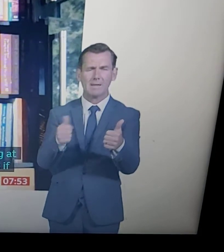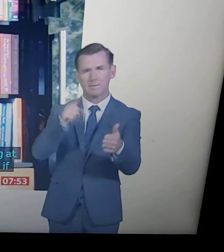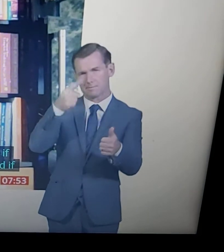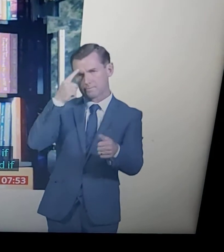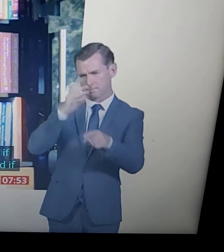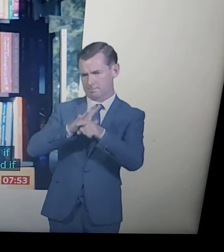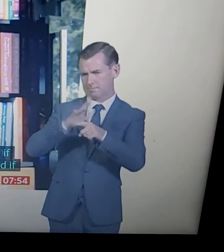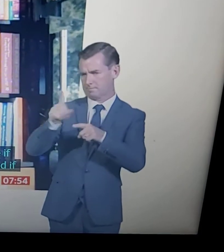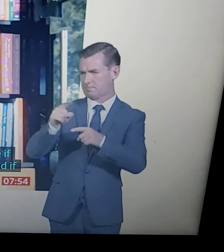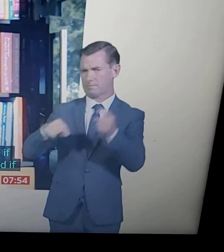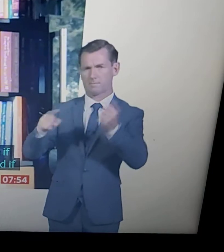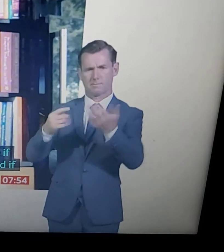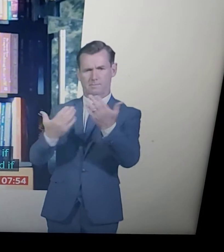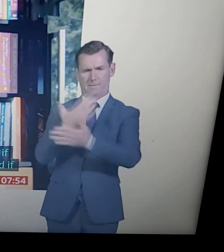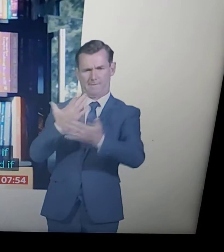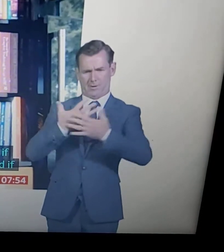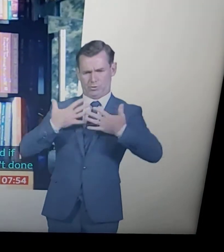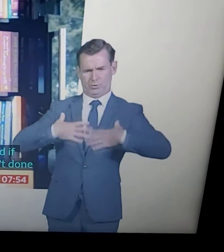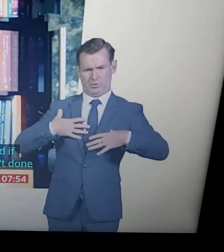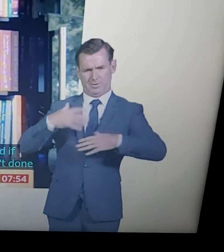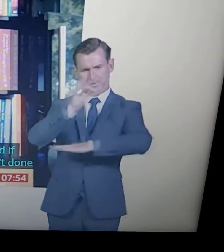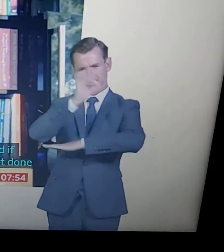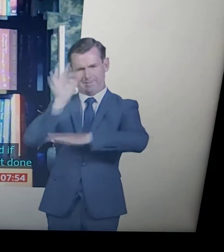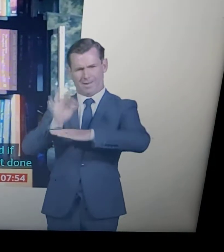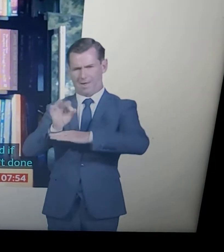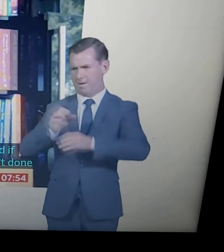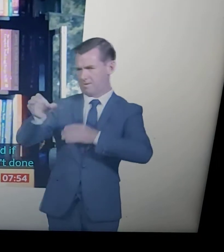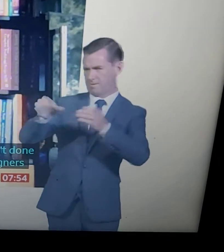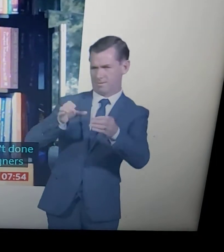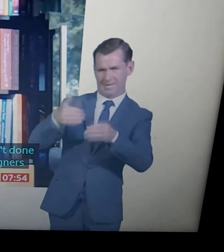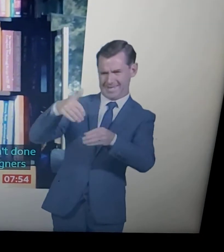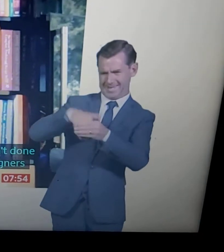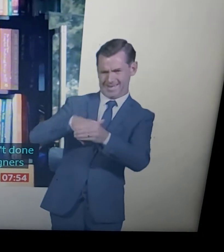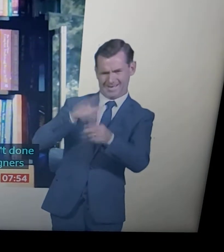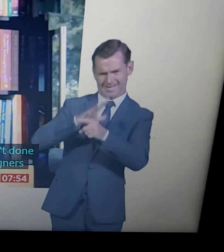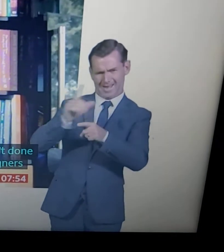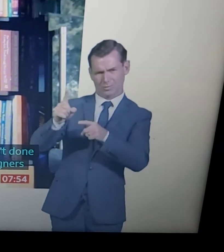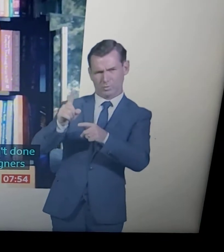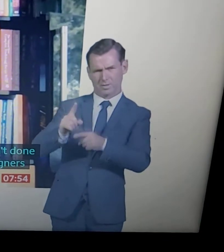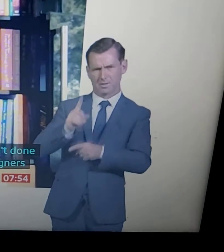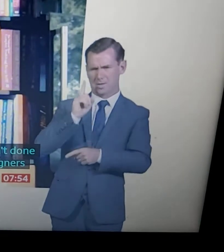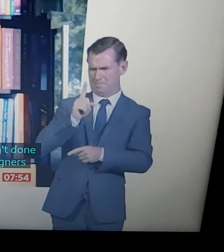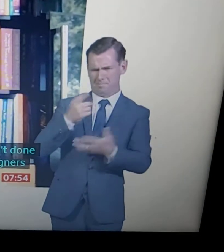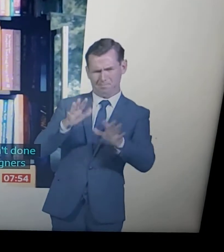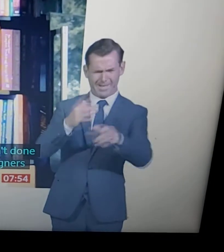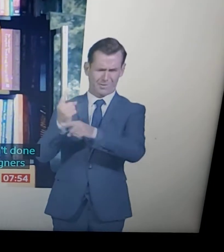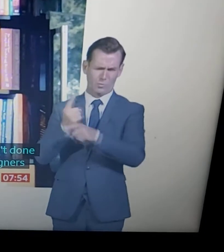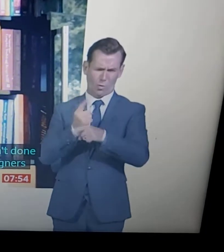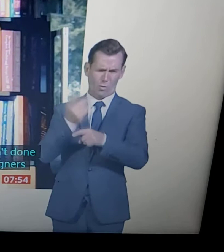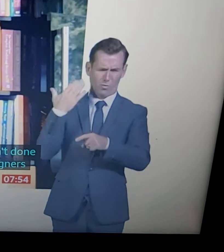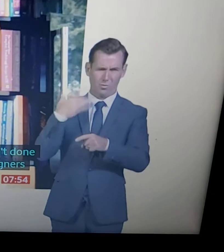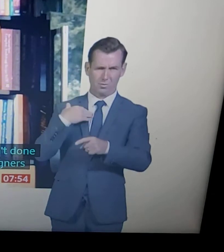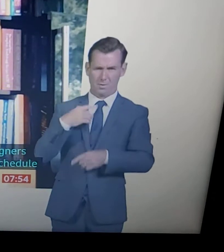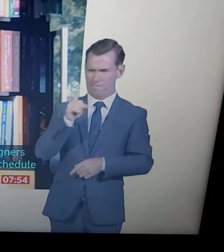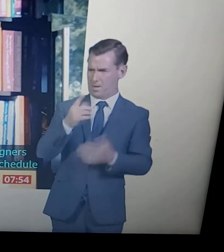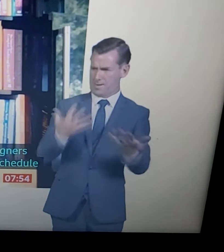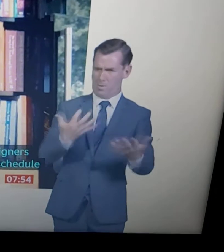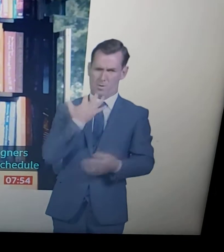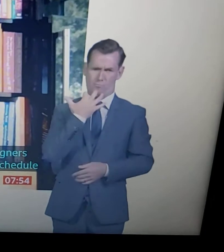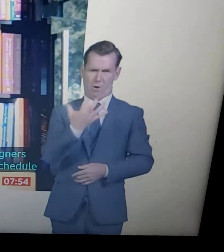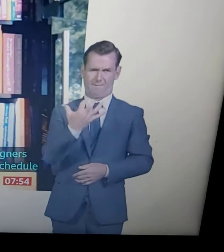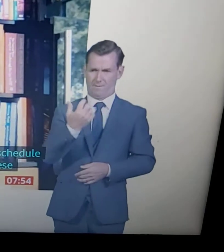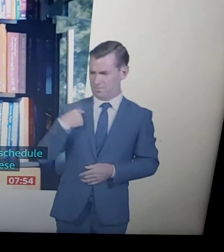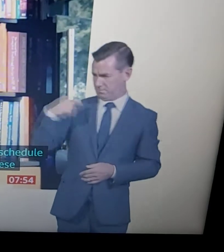similarly to my book, these conversations were already being had. But now, people are a bit braver. You know, a month ago, I would never have thought I'd be on TV